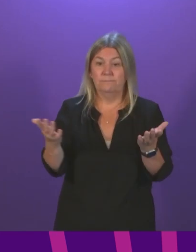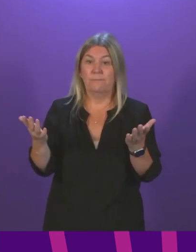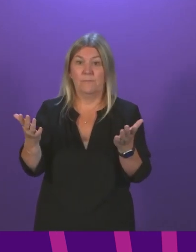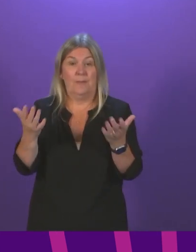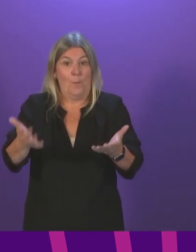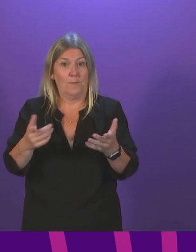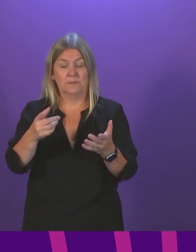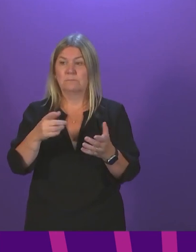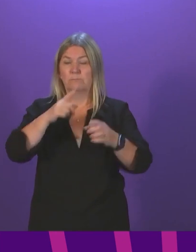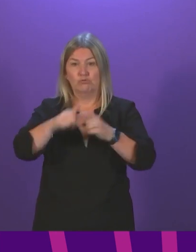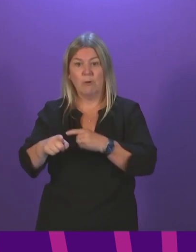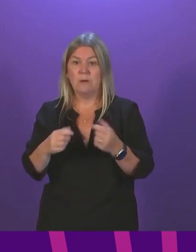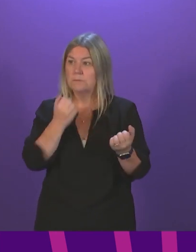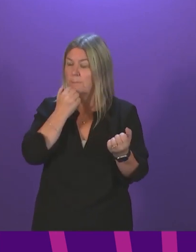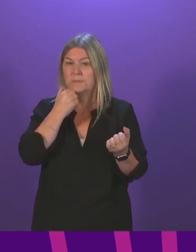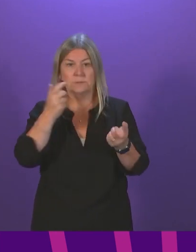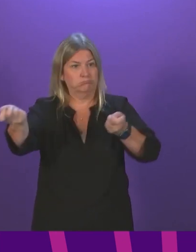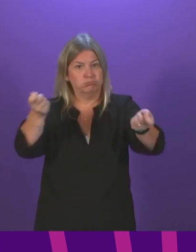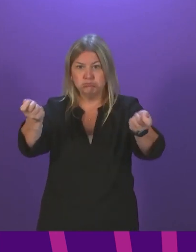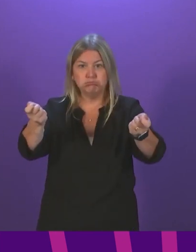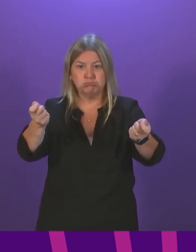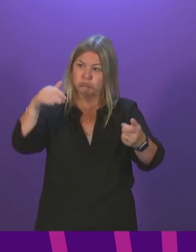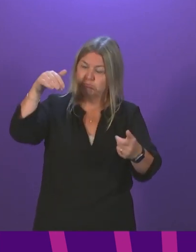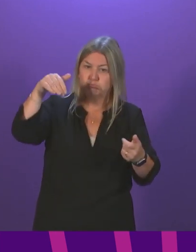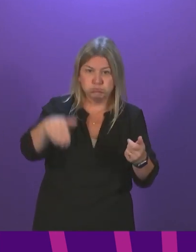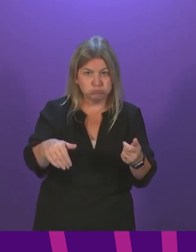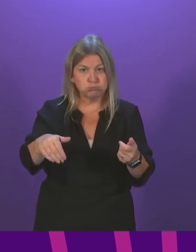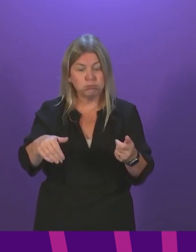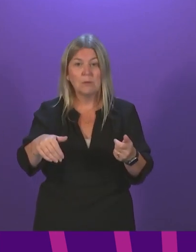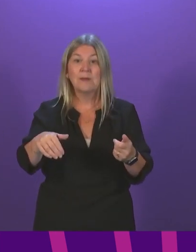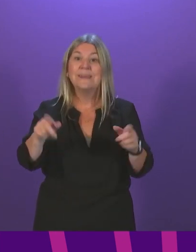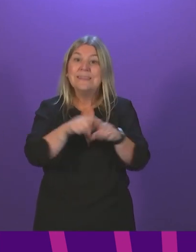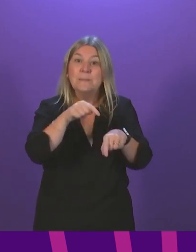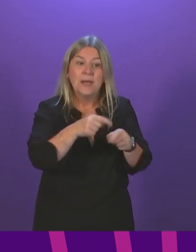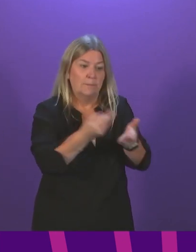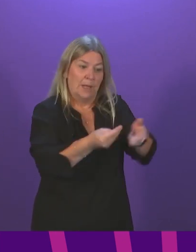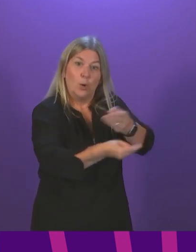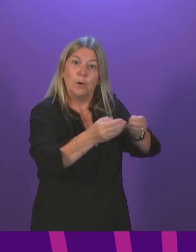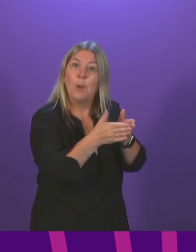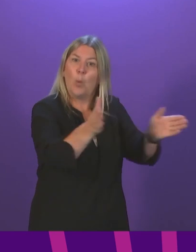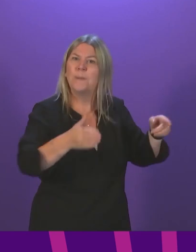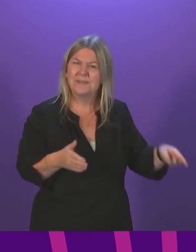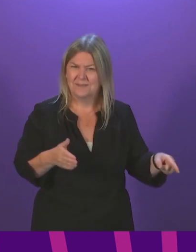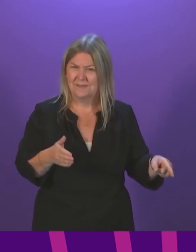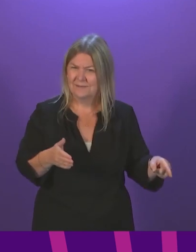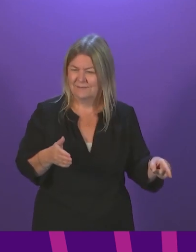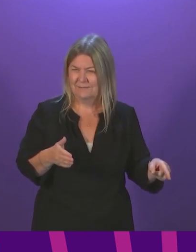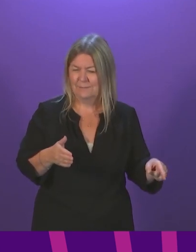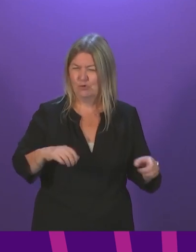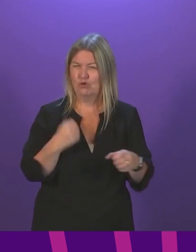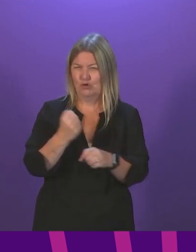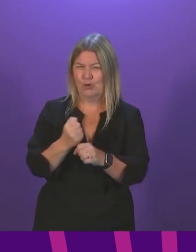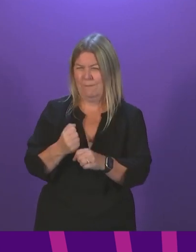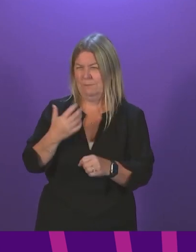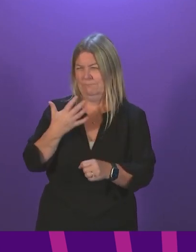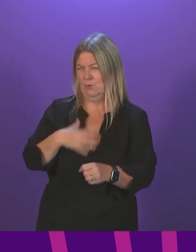to keep cases under control while keeping our economy open, I think it would be a foolish government that simply ruled out anything that,